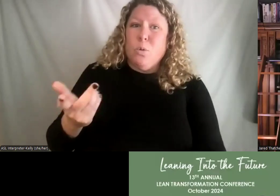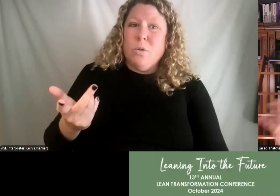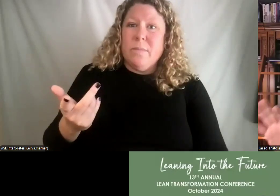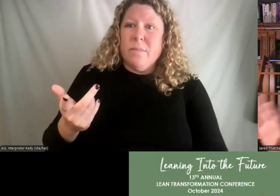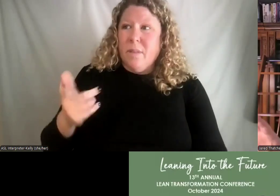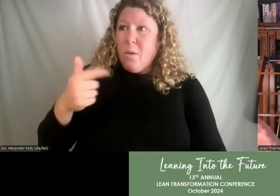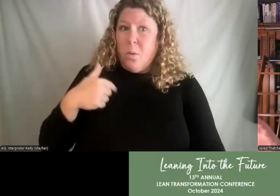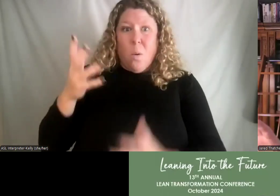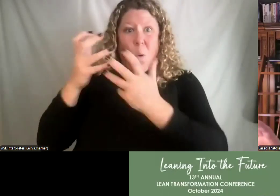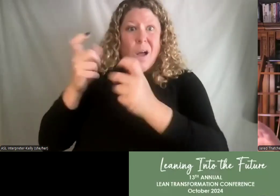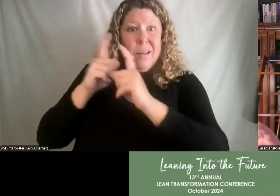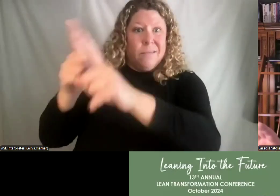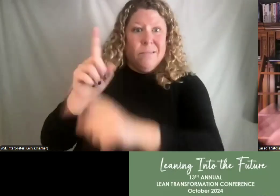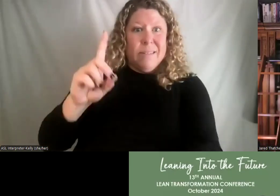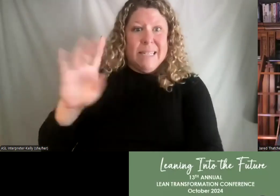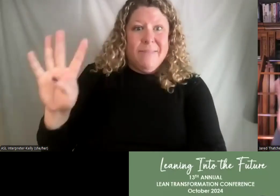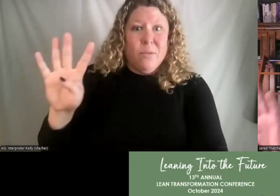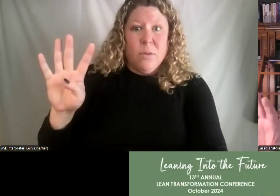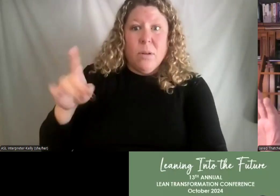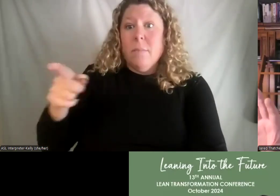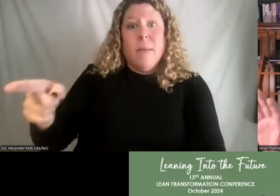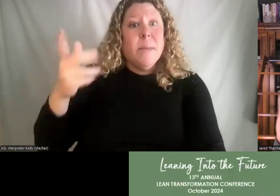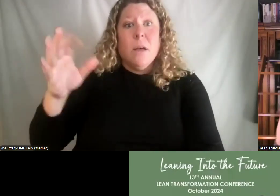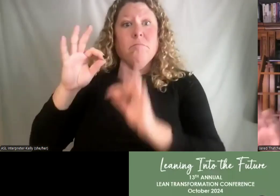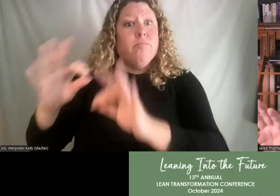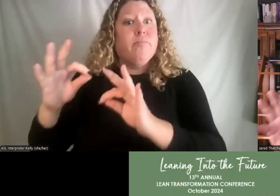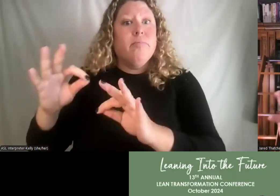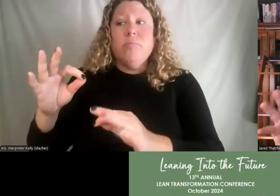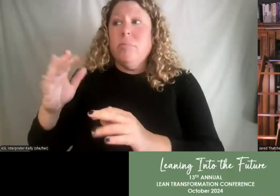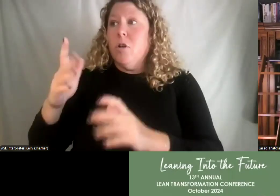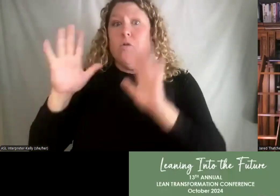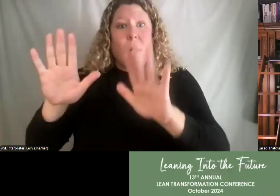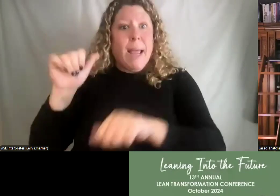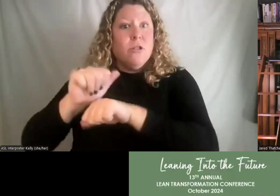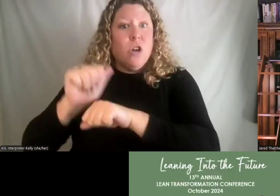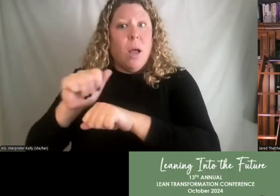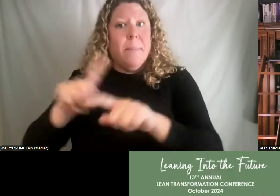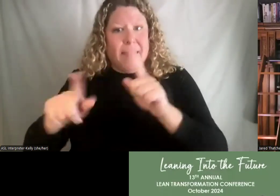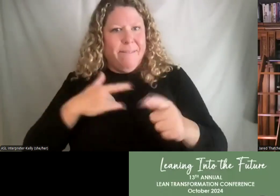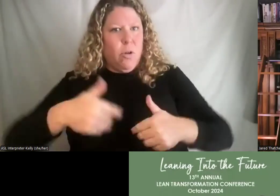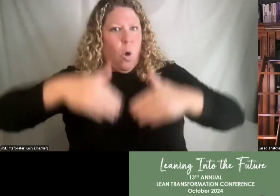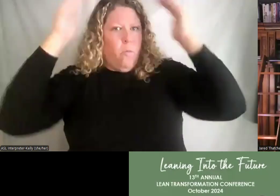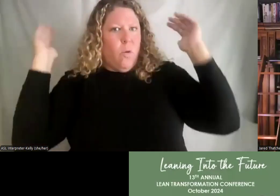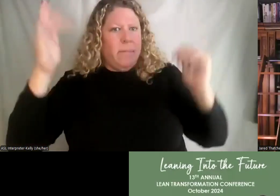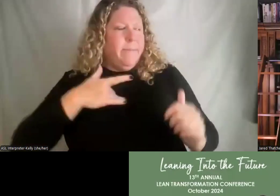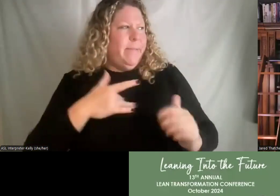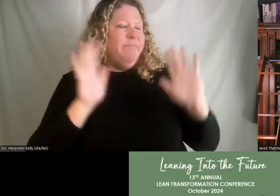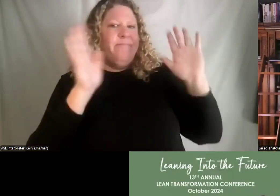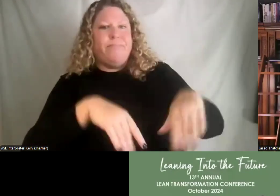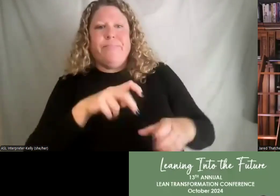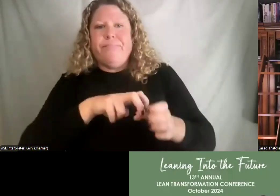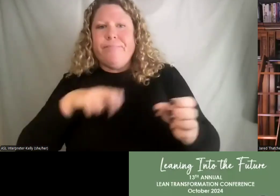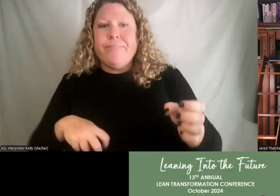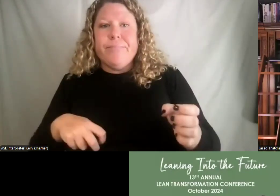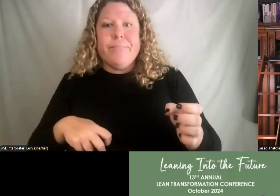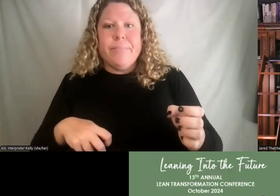the foot because we might drive somebody away, even though they're fully capable, because they feel overwhelmed. So that's really where it is important as